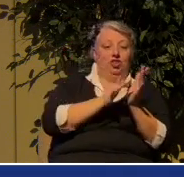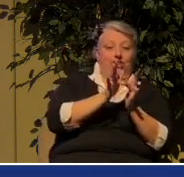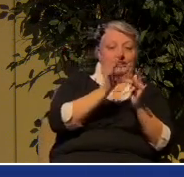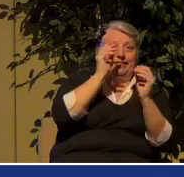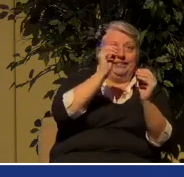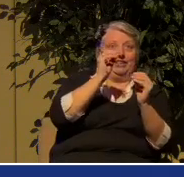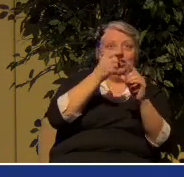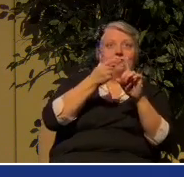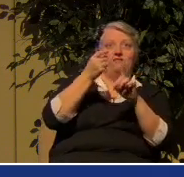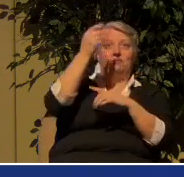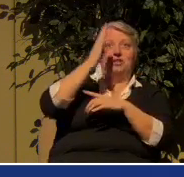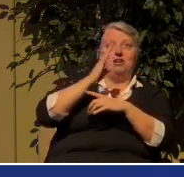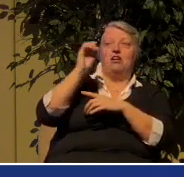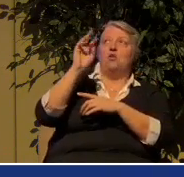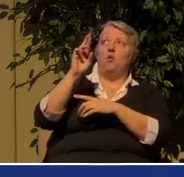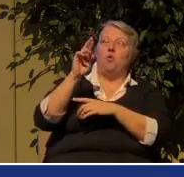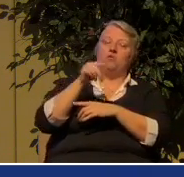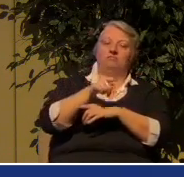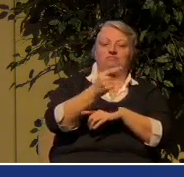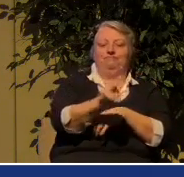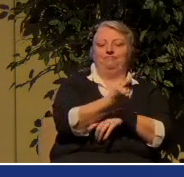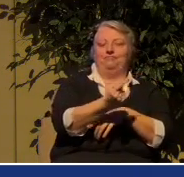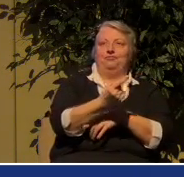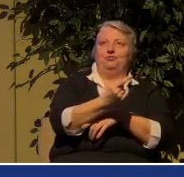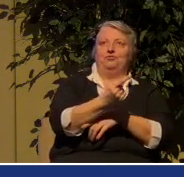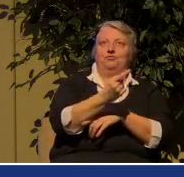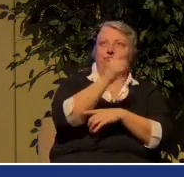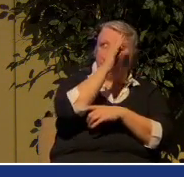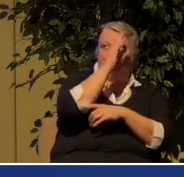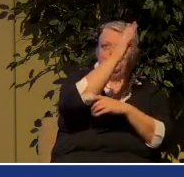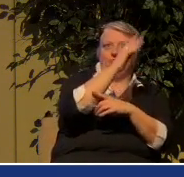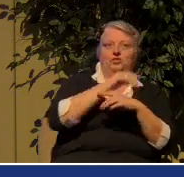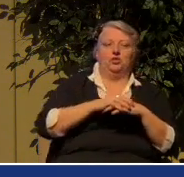Don't ever be bamboozled by people